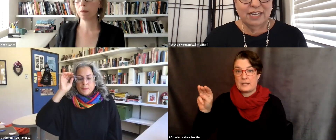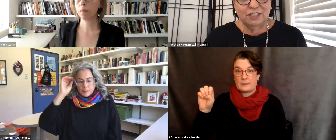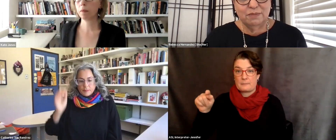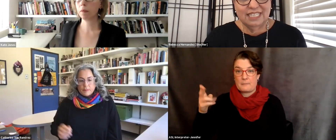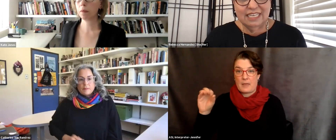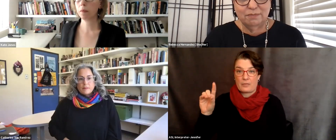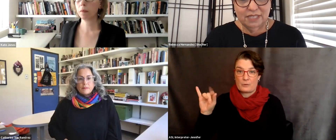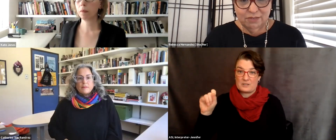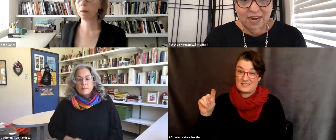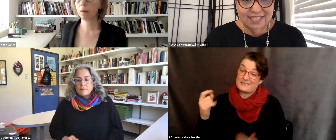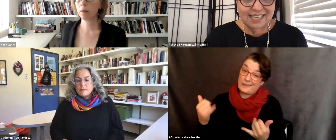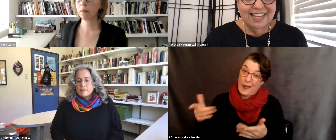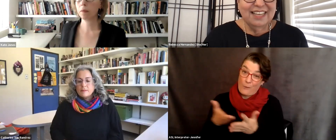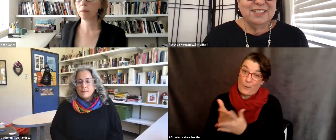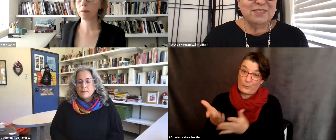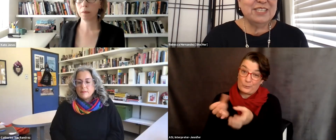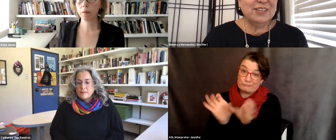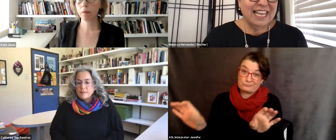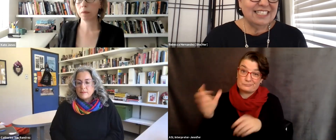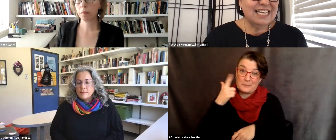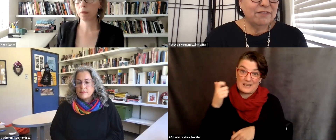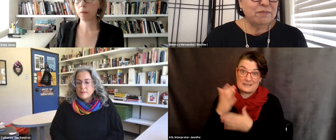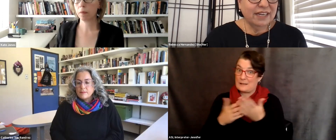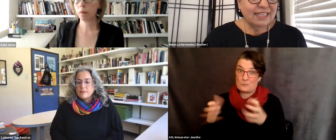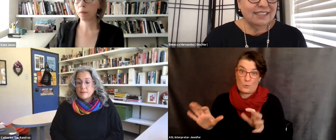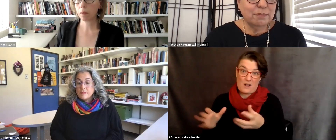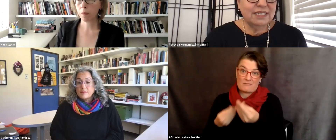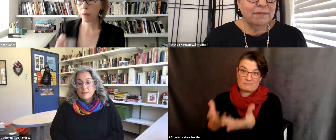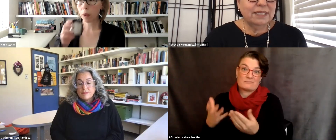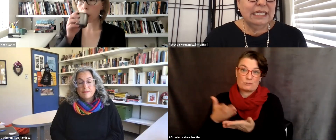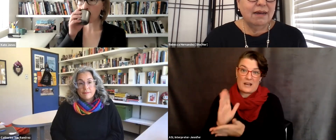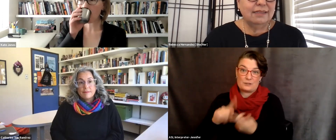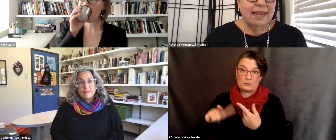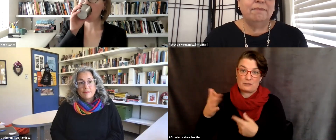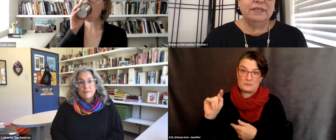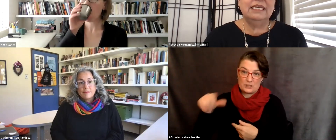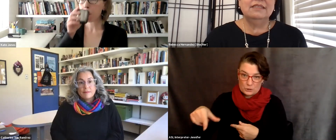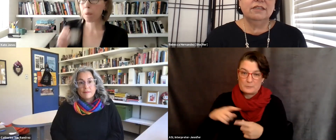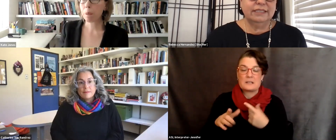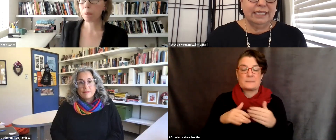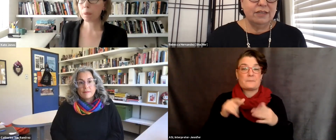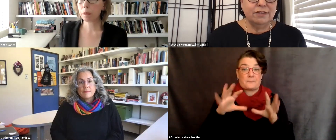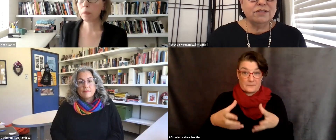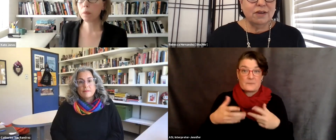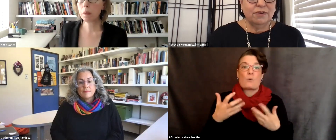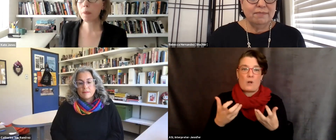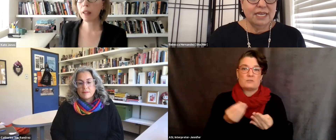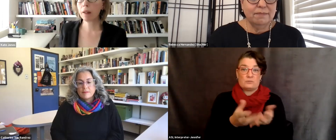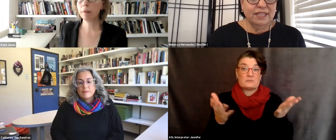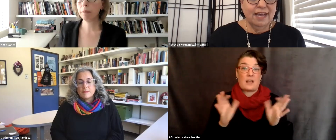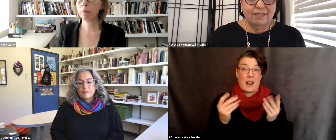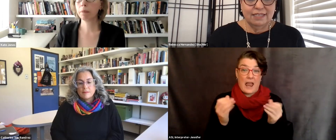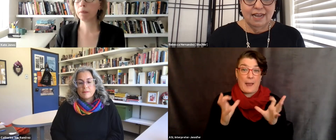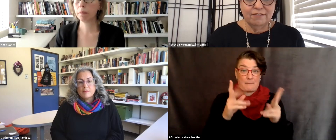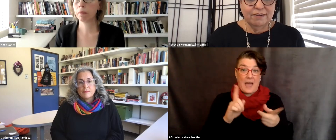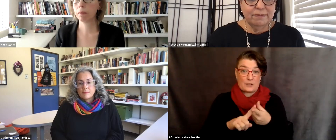schism over LGBTQ plus rights to return land to native Americans, but typically not land buildings currently in use. So I'm